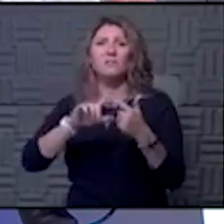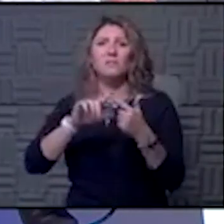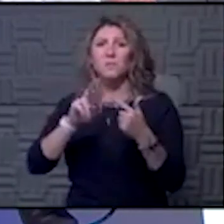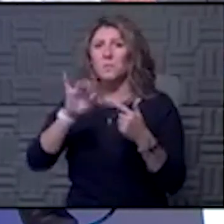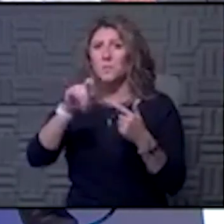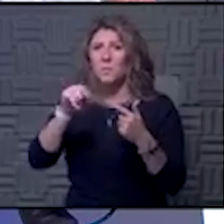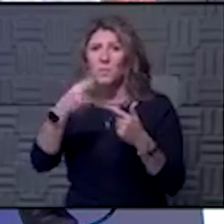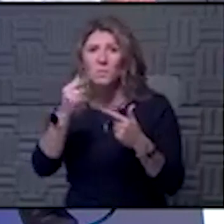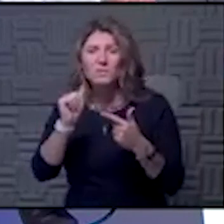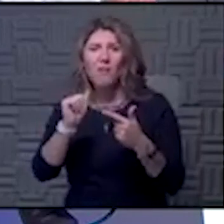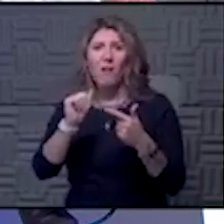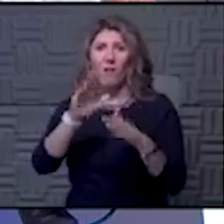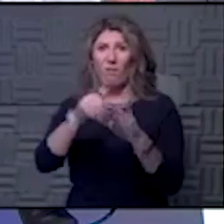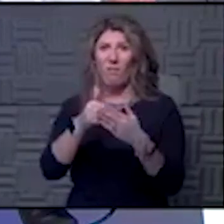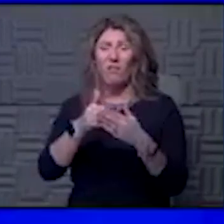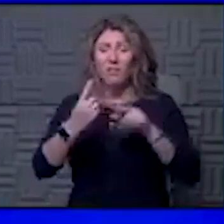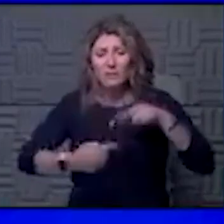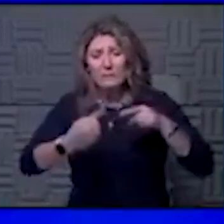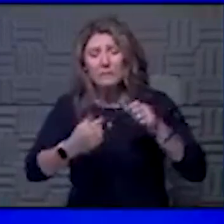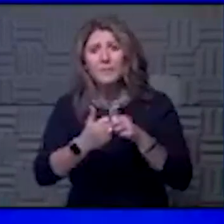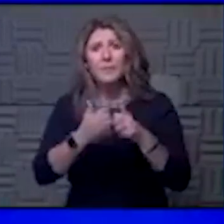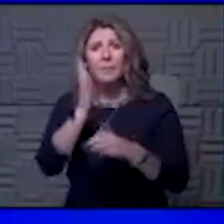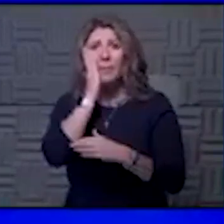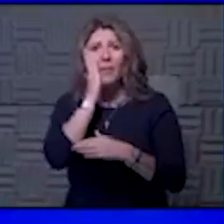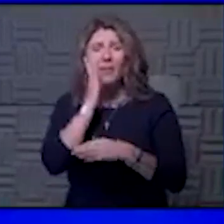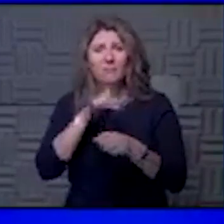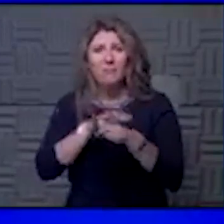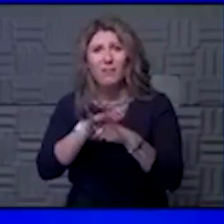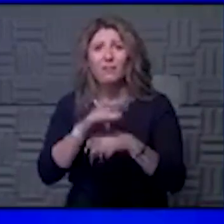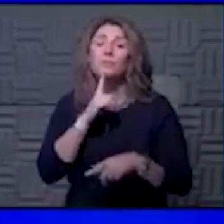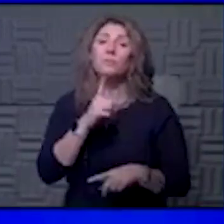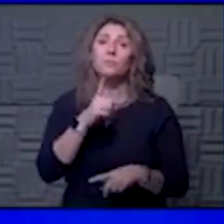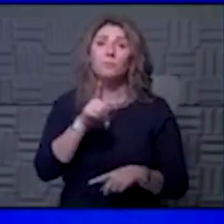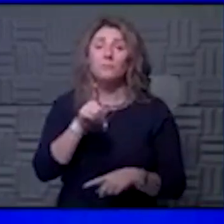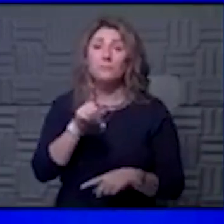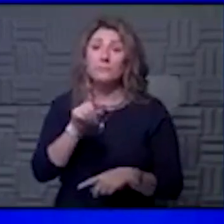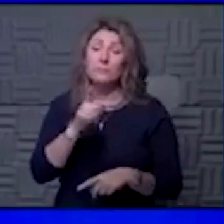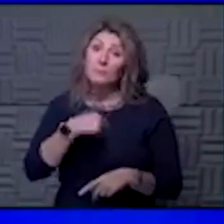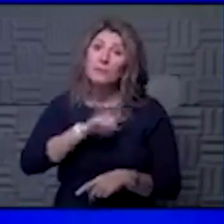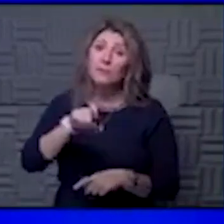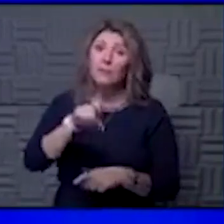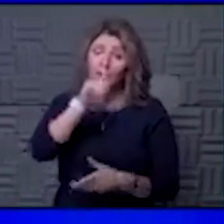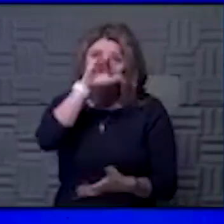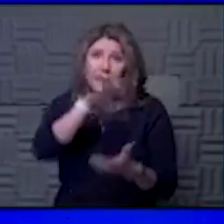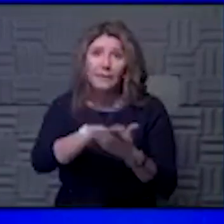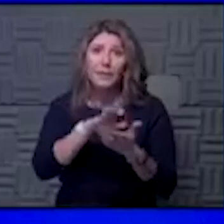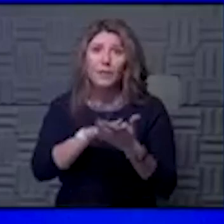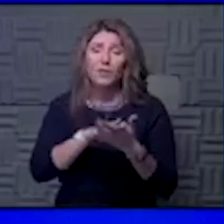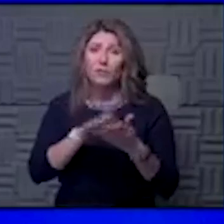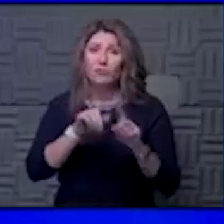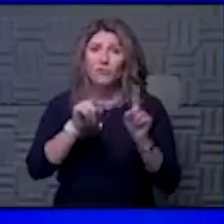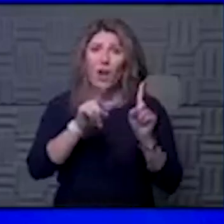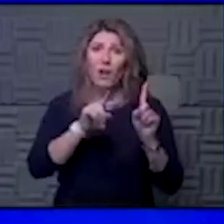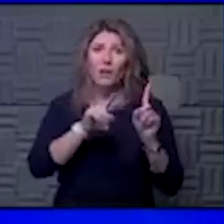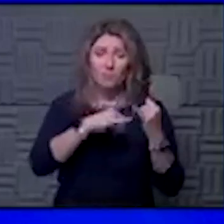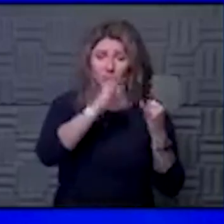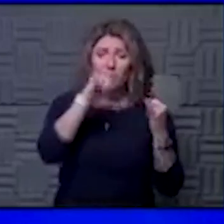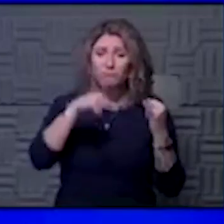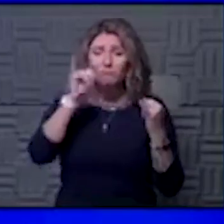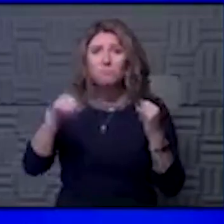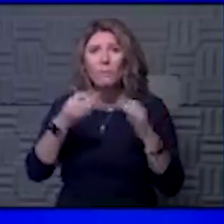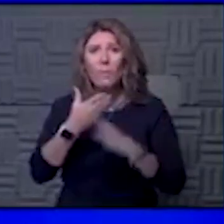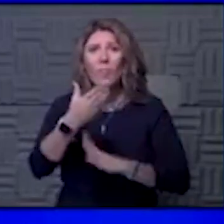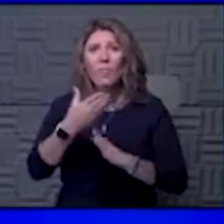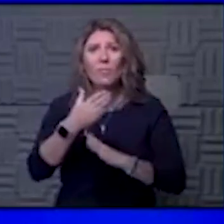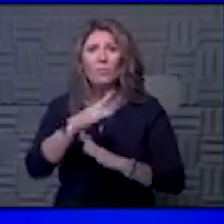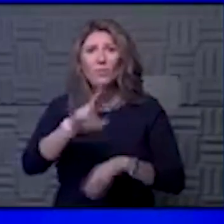Is that coming our way? You know, we have to believe that there are these different waves that go throughout the nation during